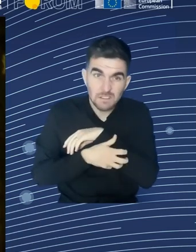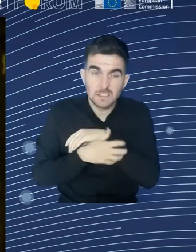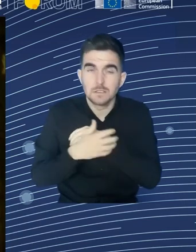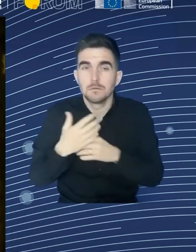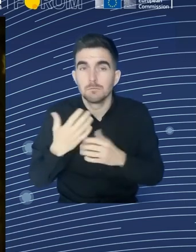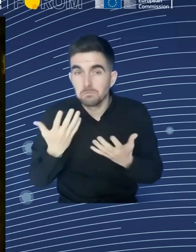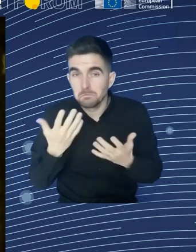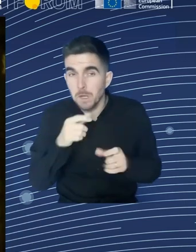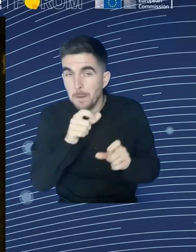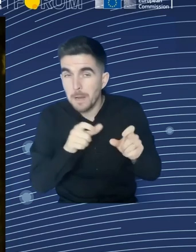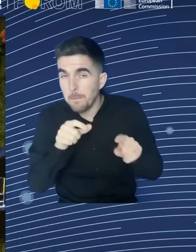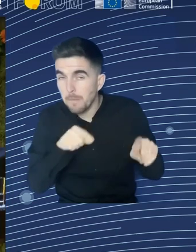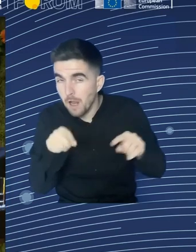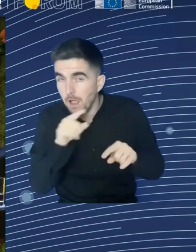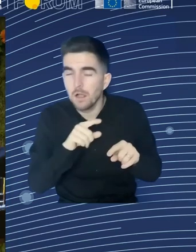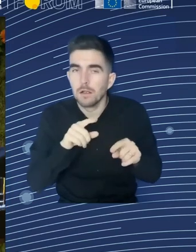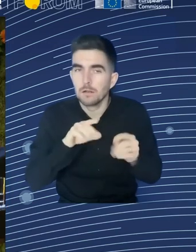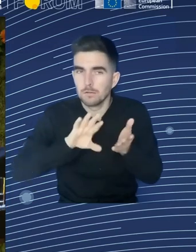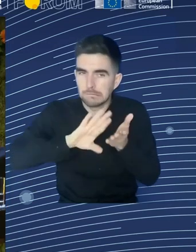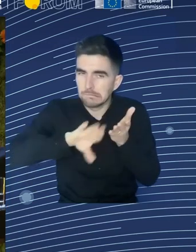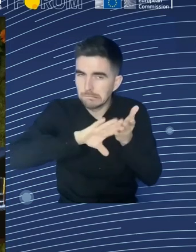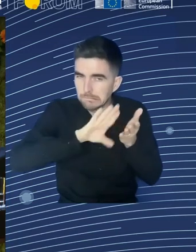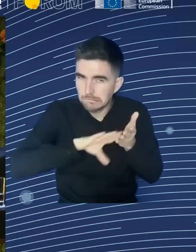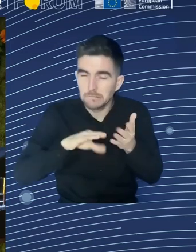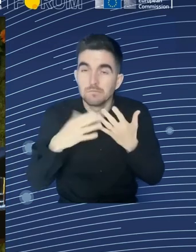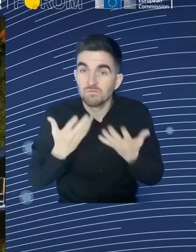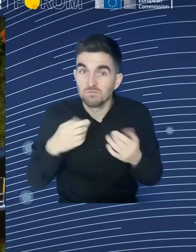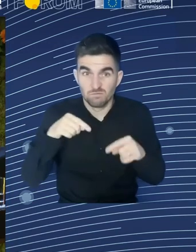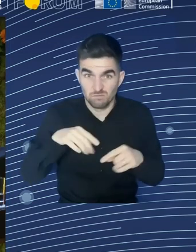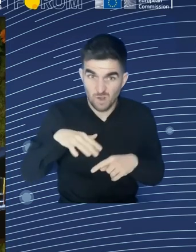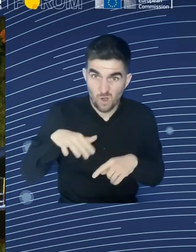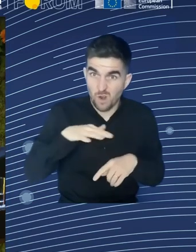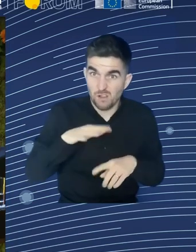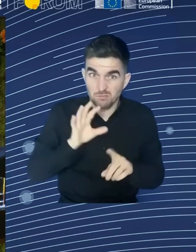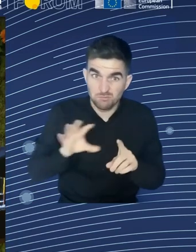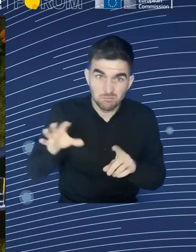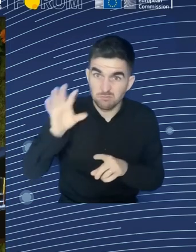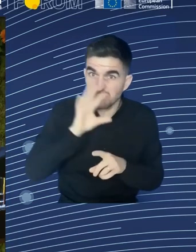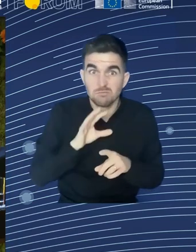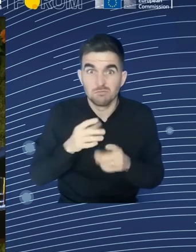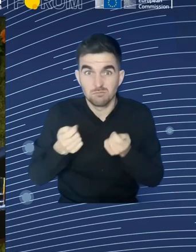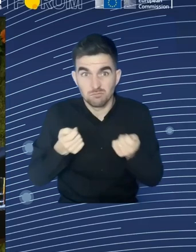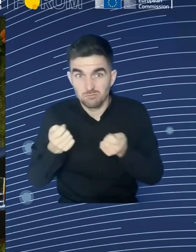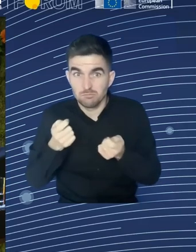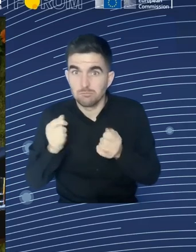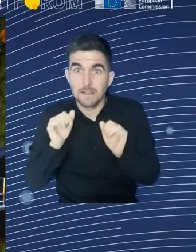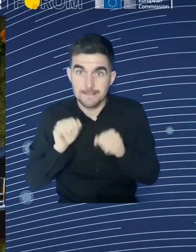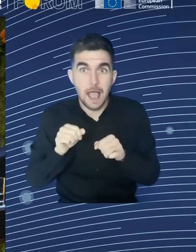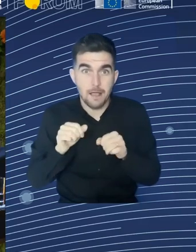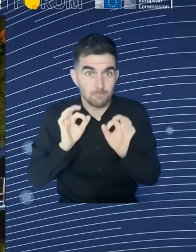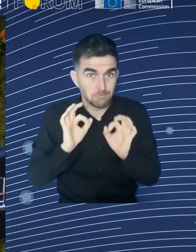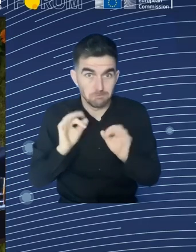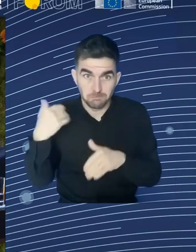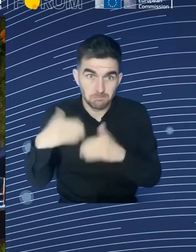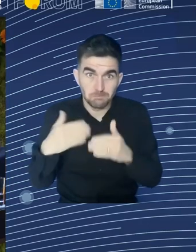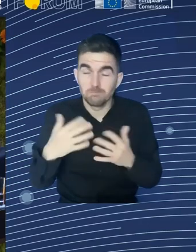to address these issues. And here it is not only the social component, it is also the housing, it is the